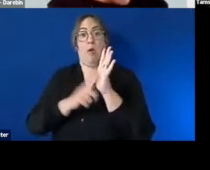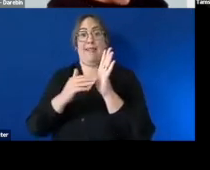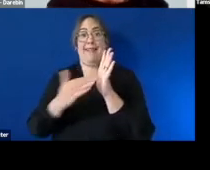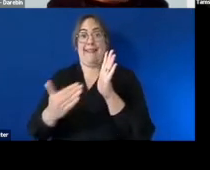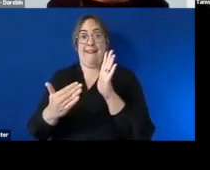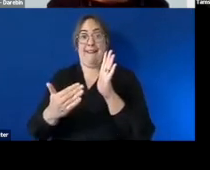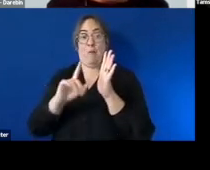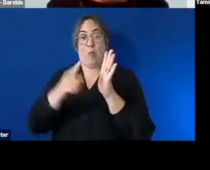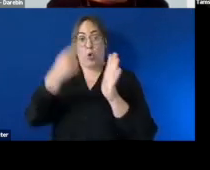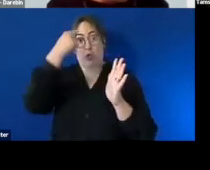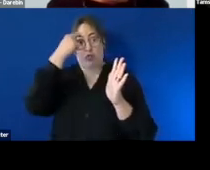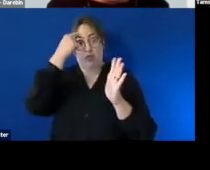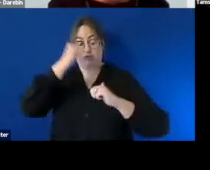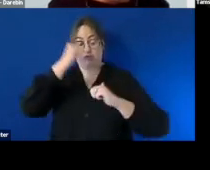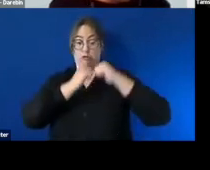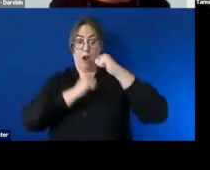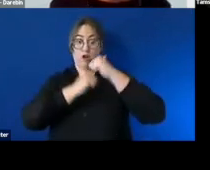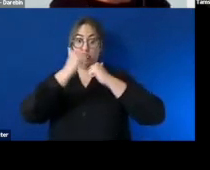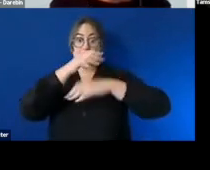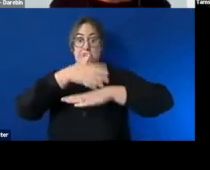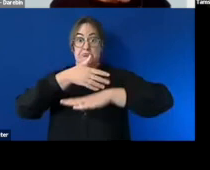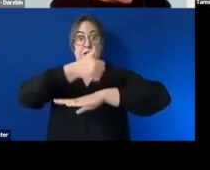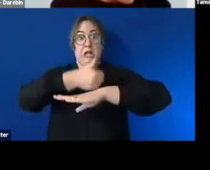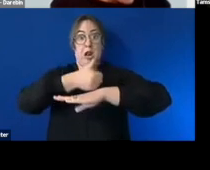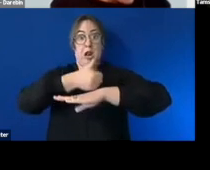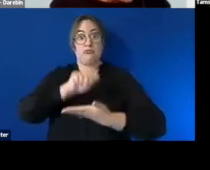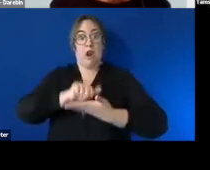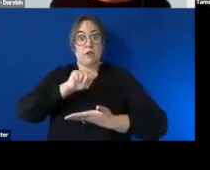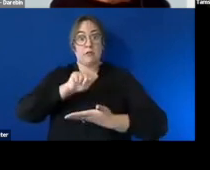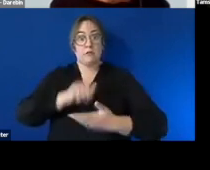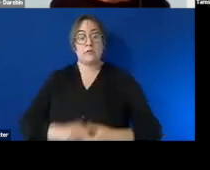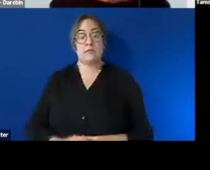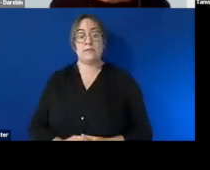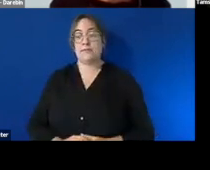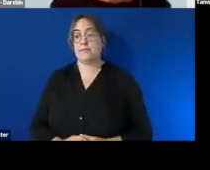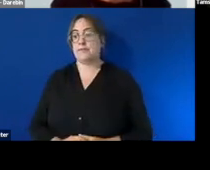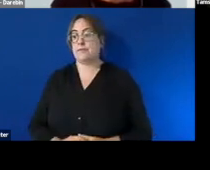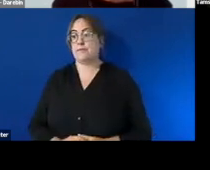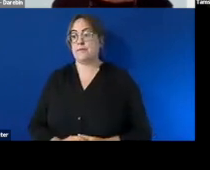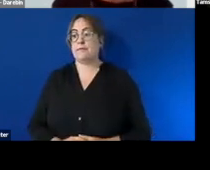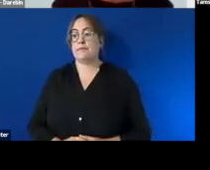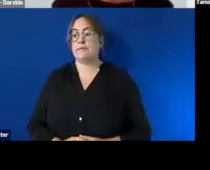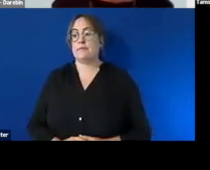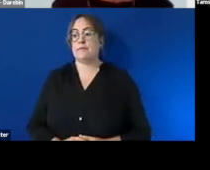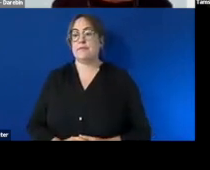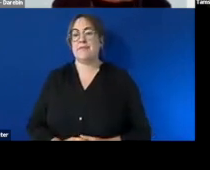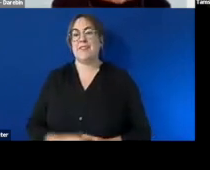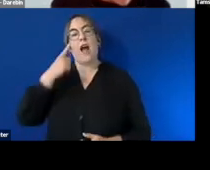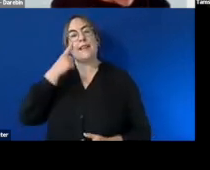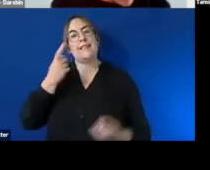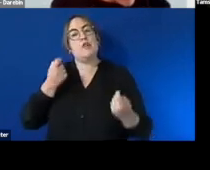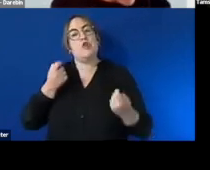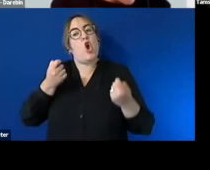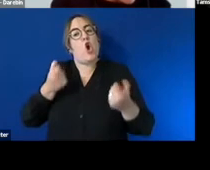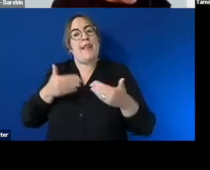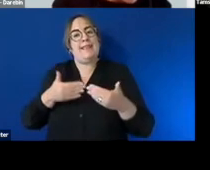whether you think the structures are actually in place to support people what i can see um it's early days yet but there's uh